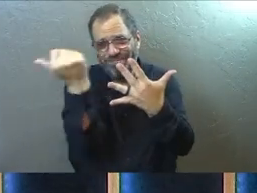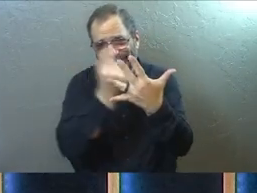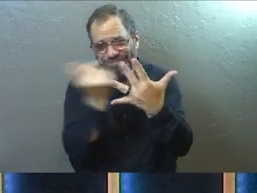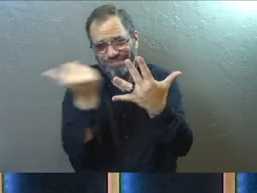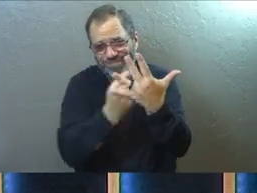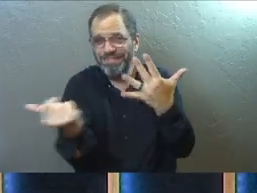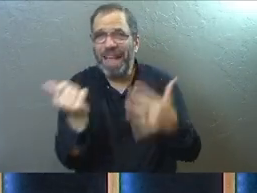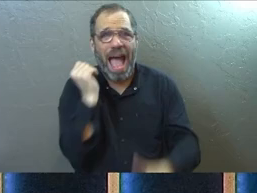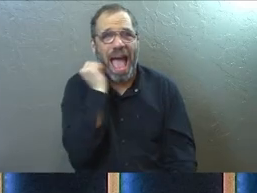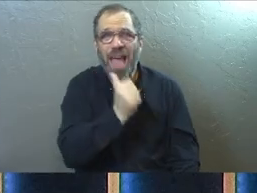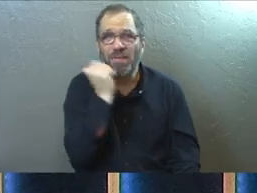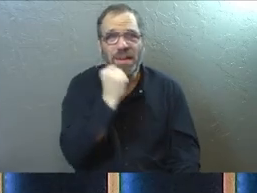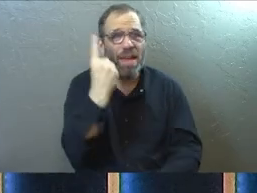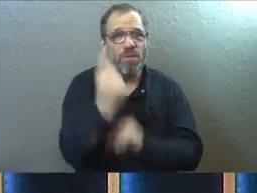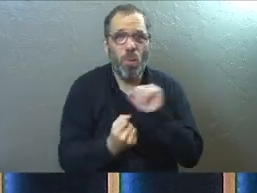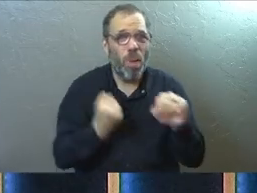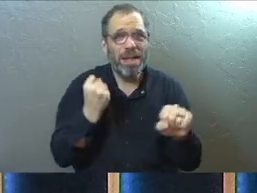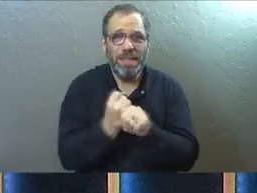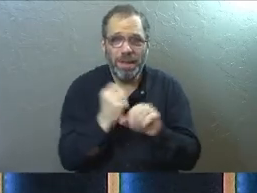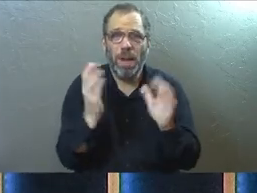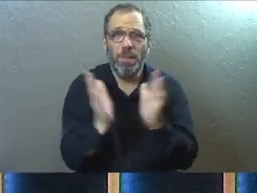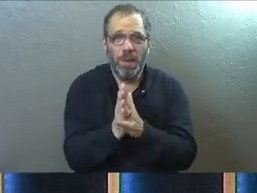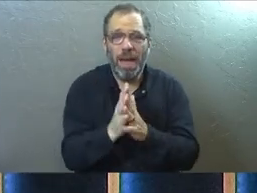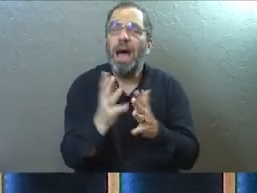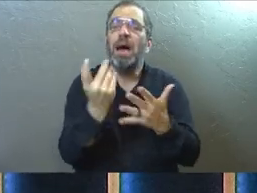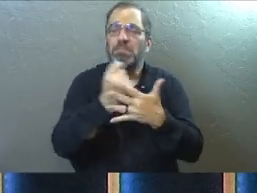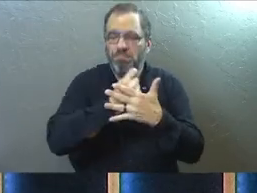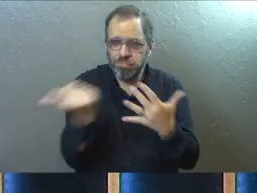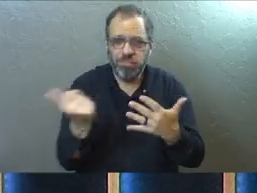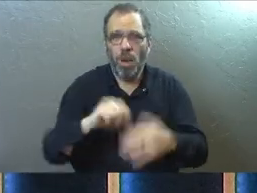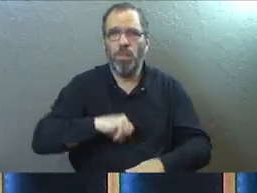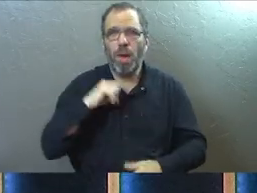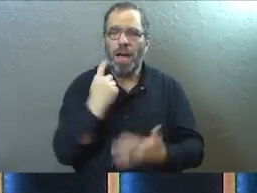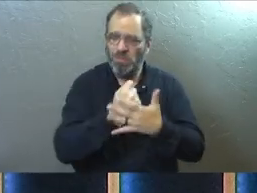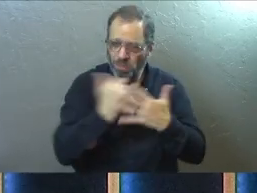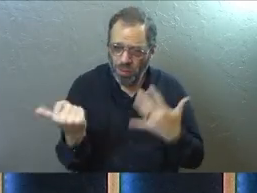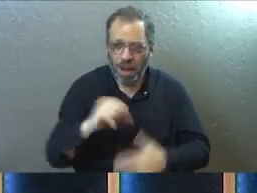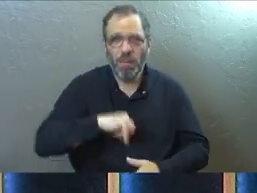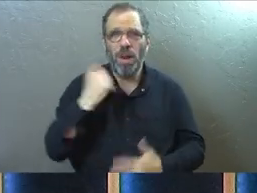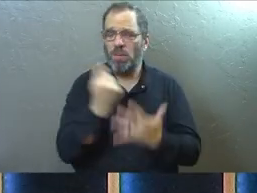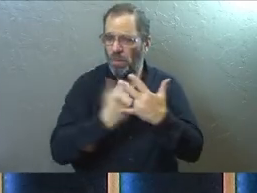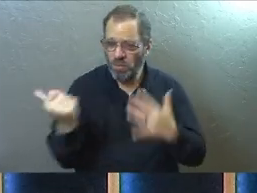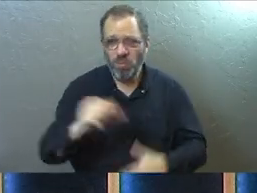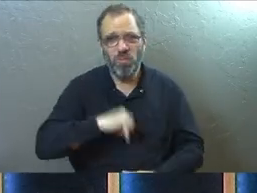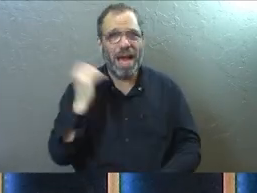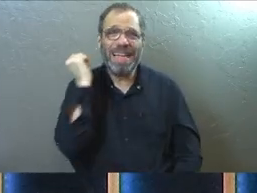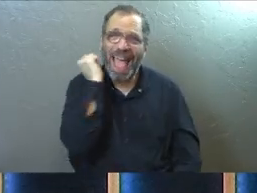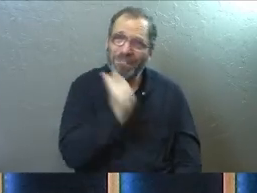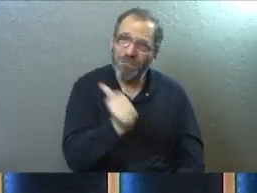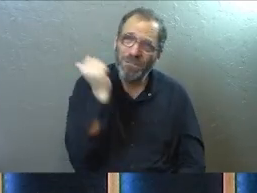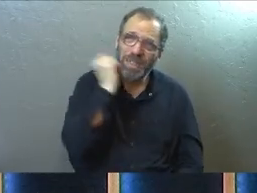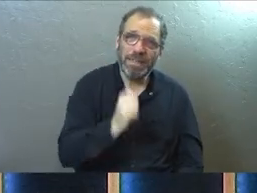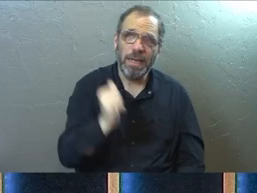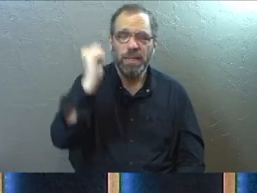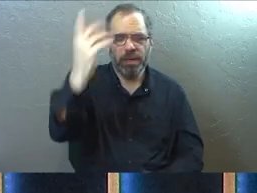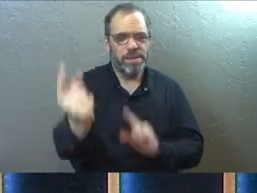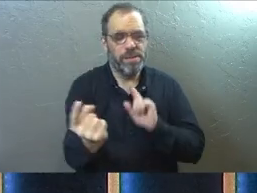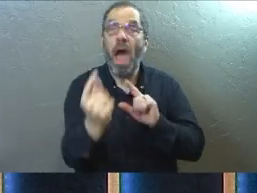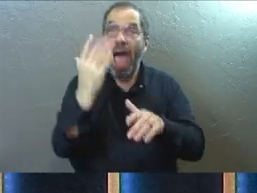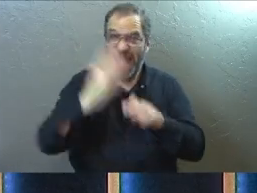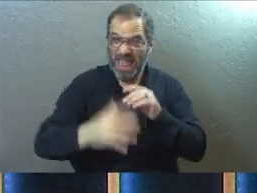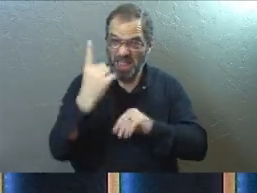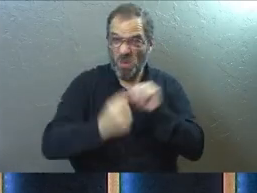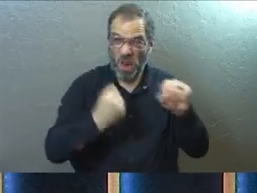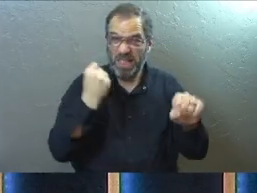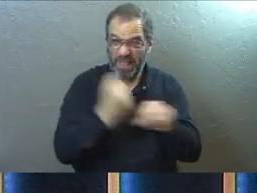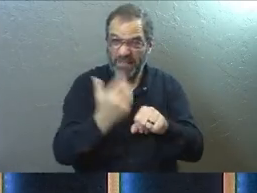And I prayed that every single day for a year. God, remove pride, remove pride, remove pride. And God came to me at the